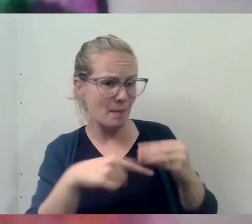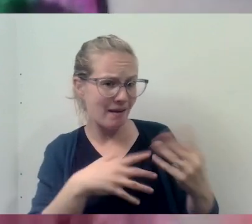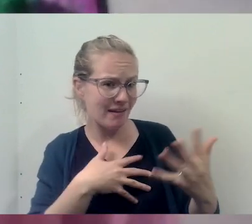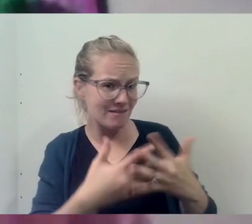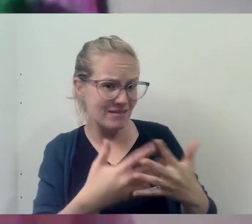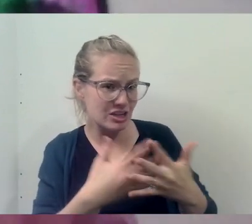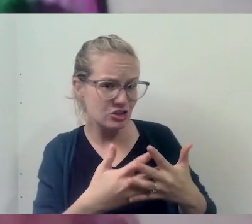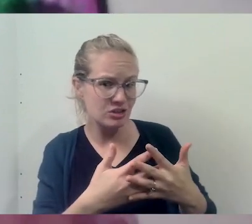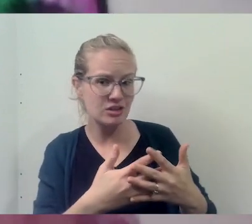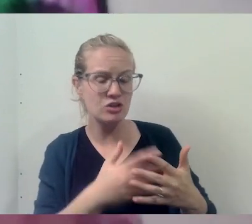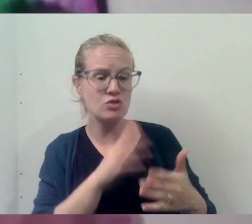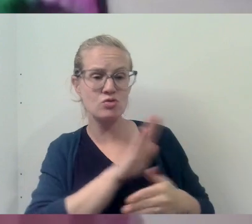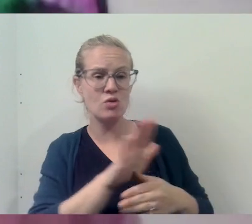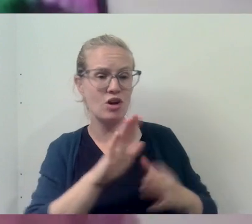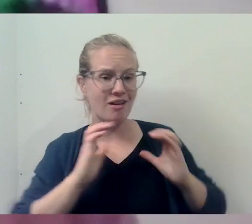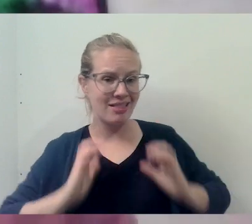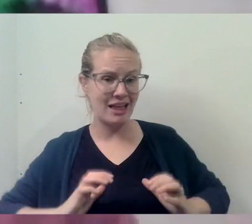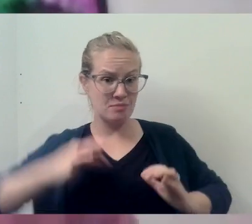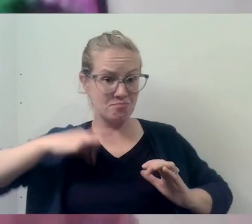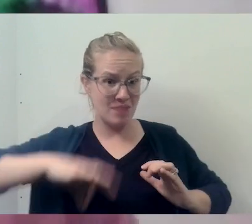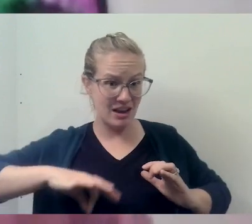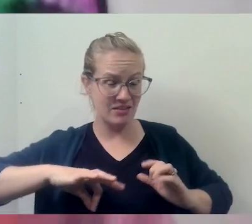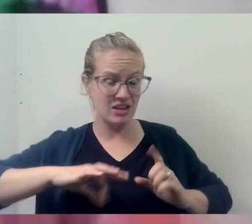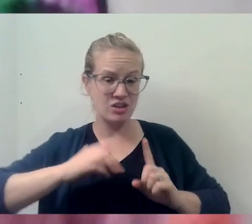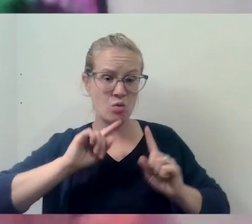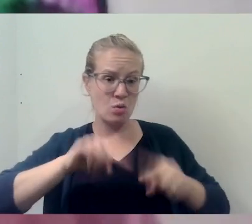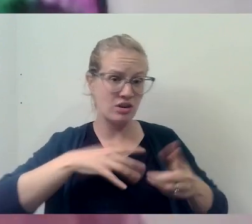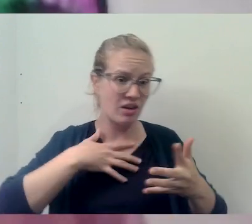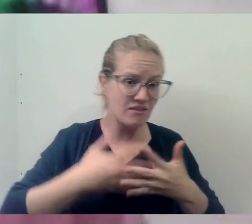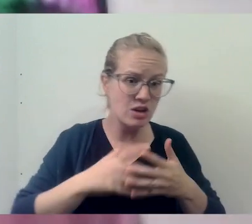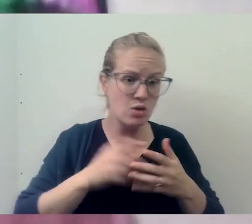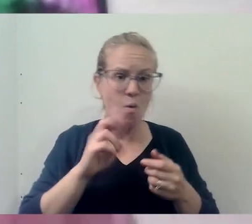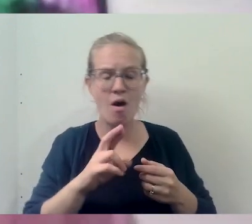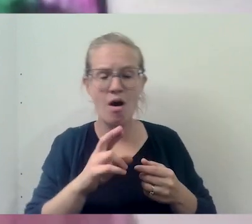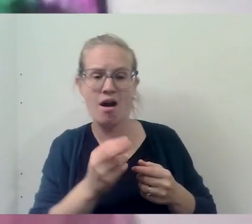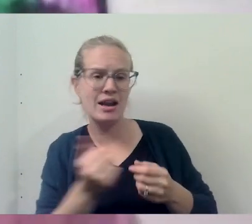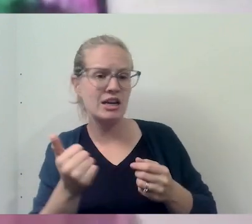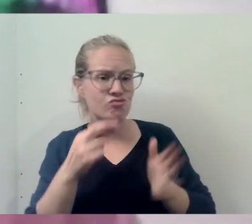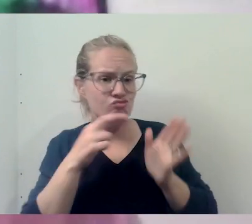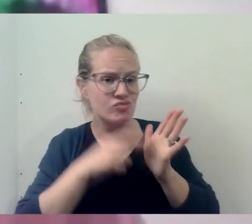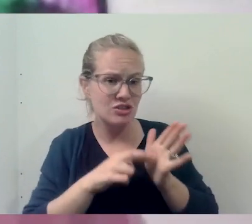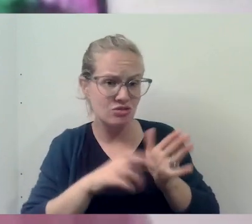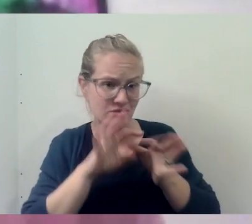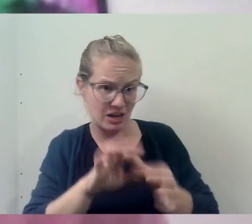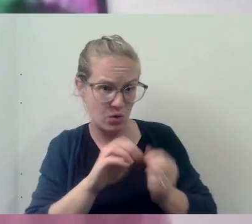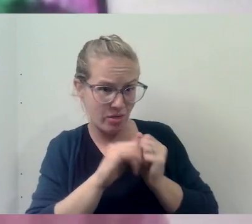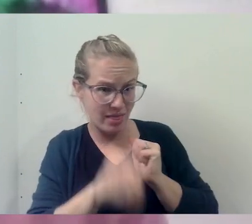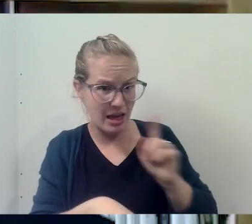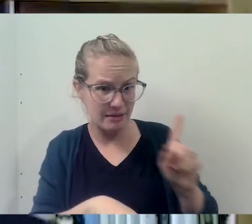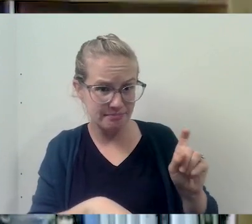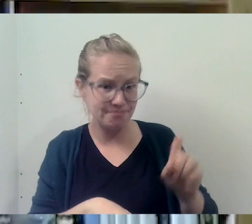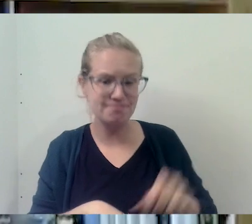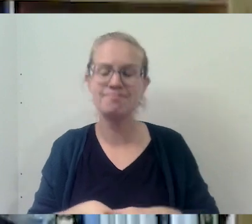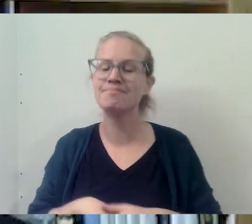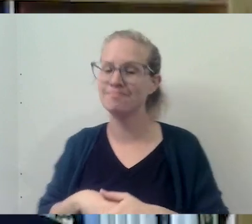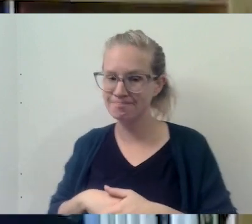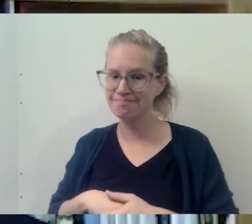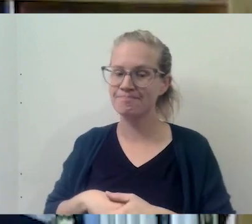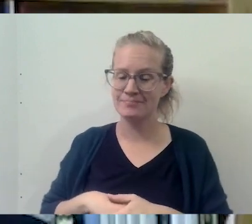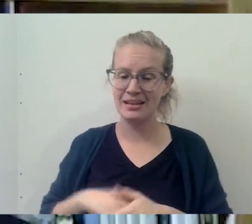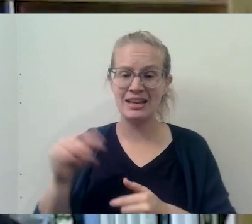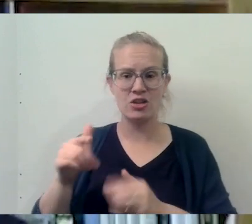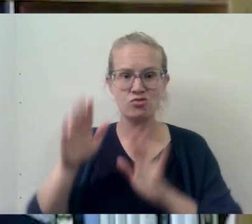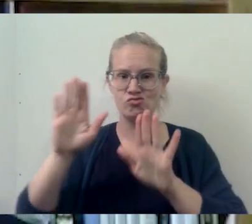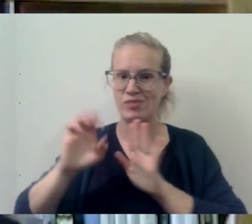Have you seen any of your clients benefit from going to confession or have you have any, writing and research in that area? Yeah, no, I think this is another